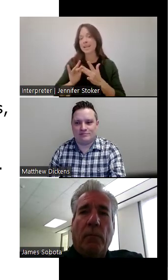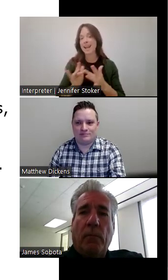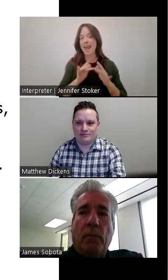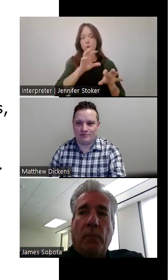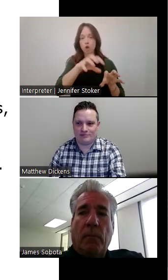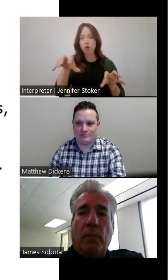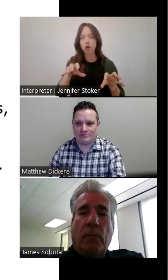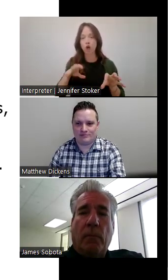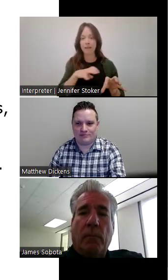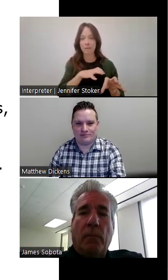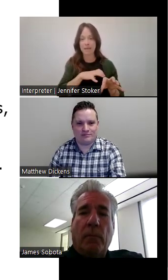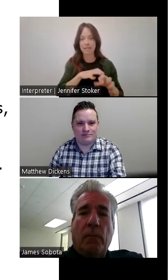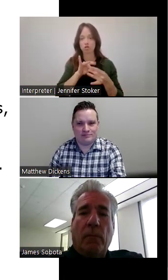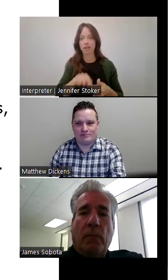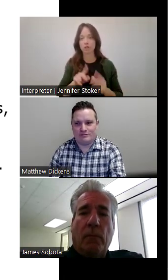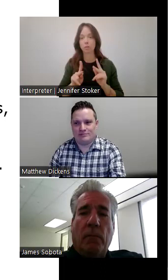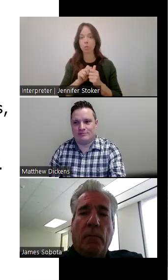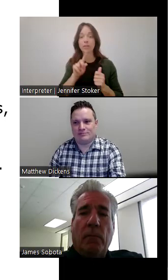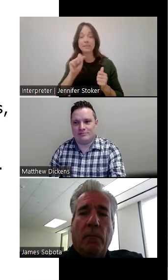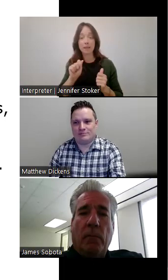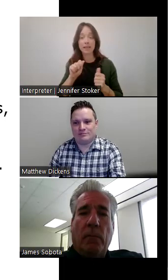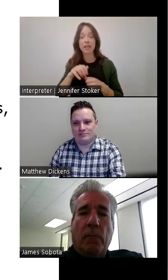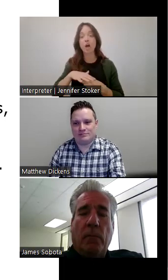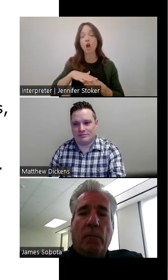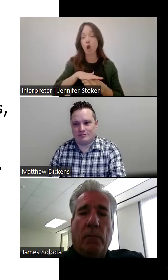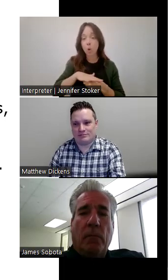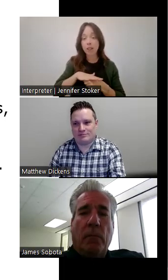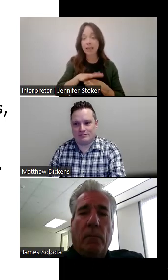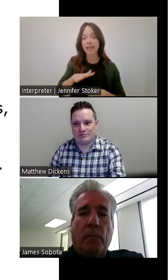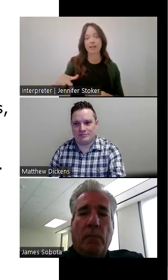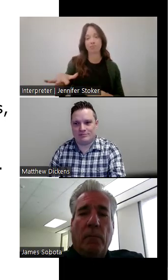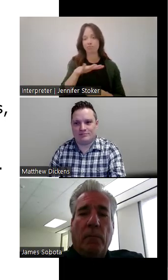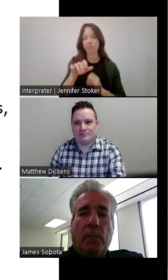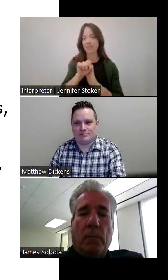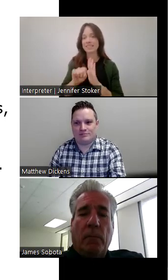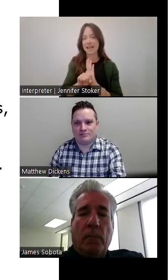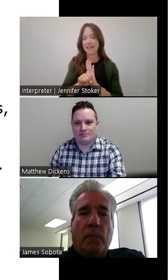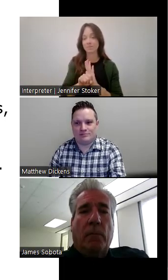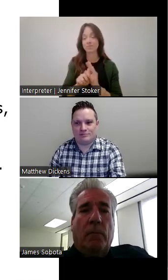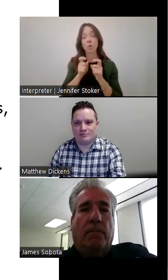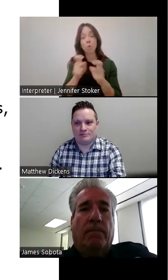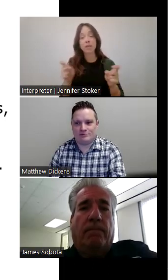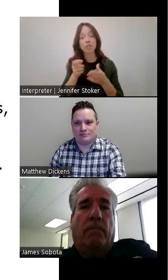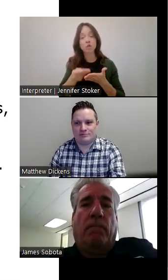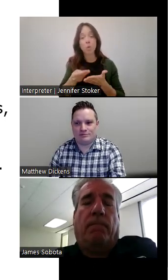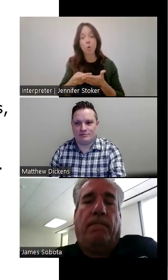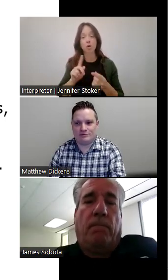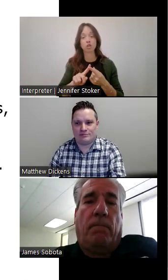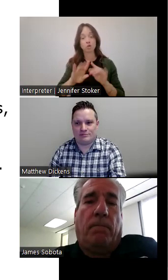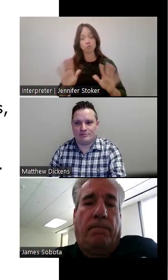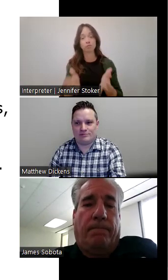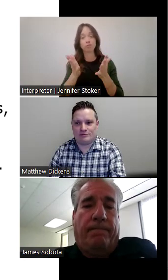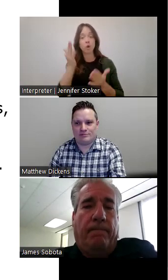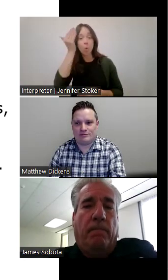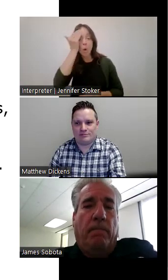on people with disabilities locally throughout the state. We issue awards to promote greater awareness and